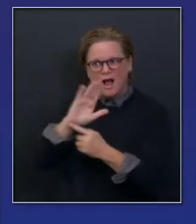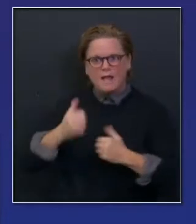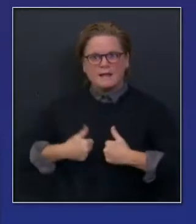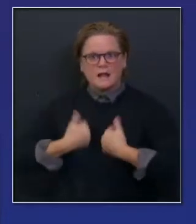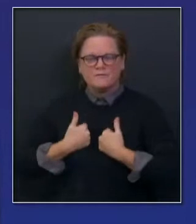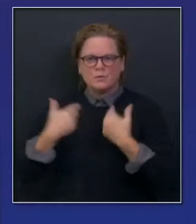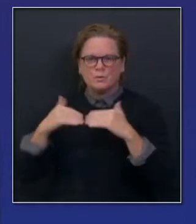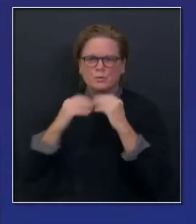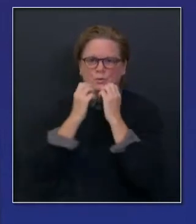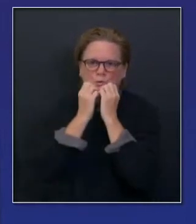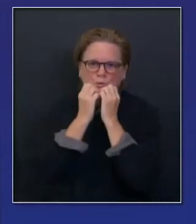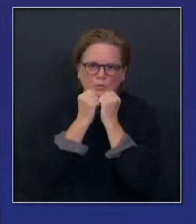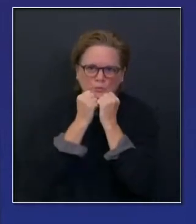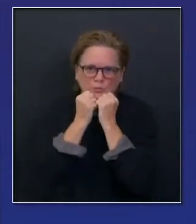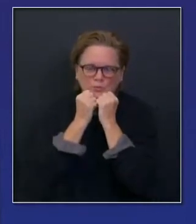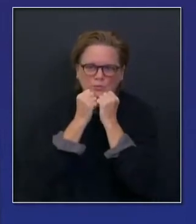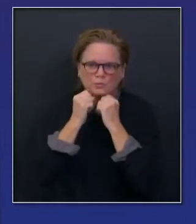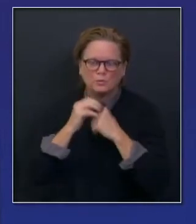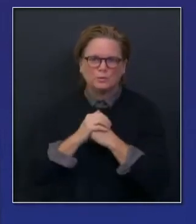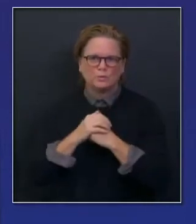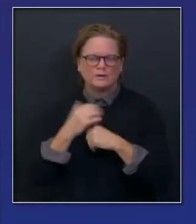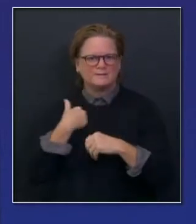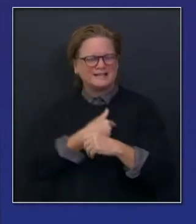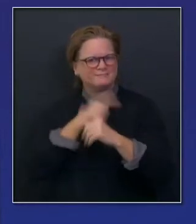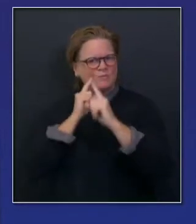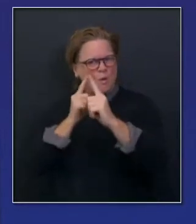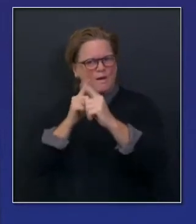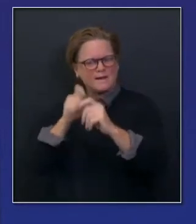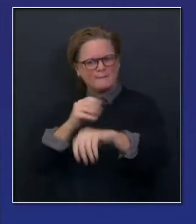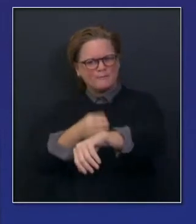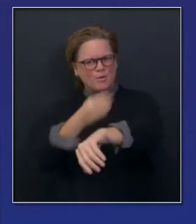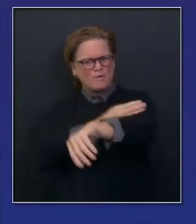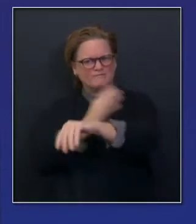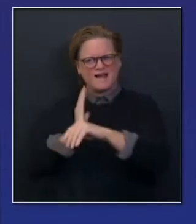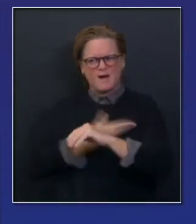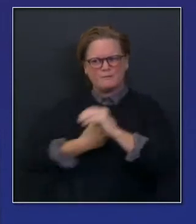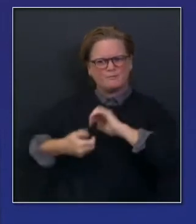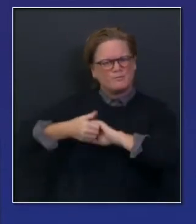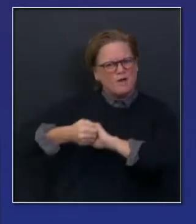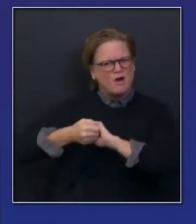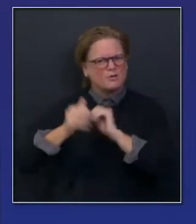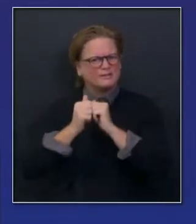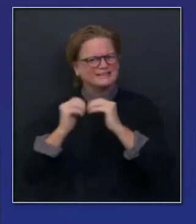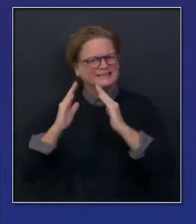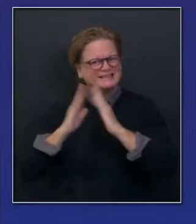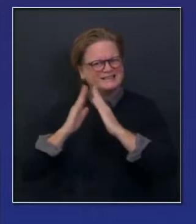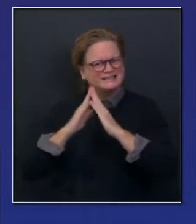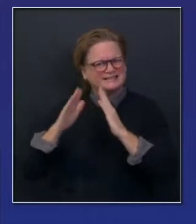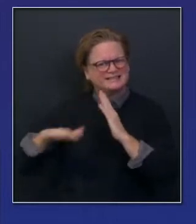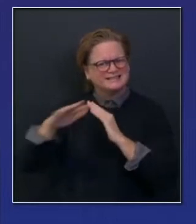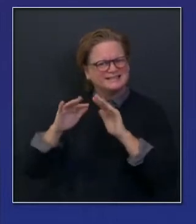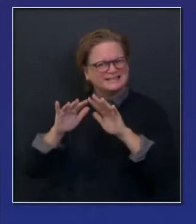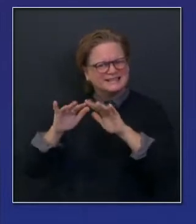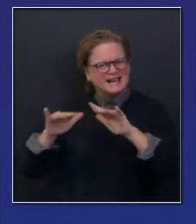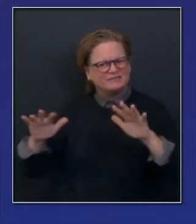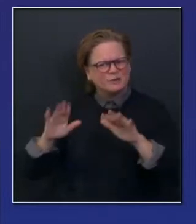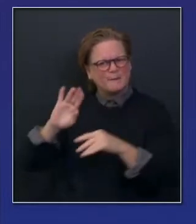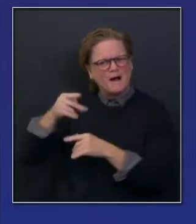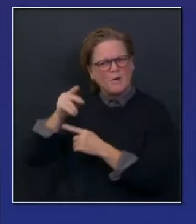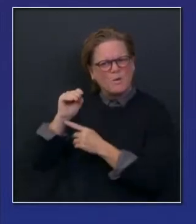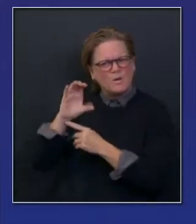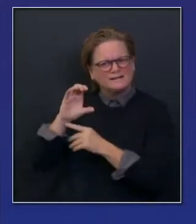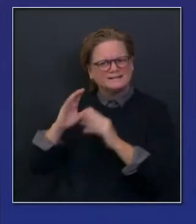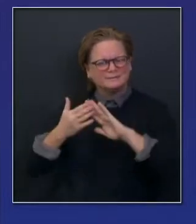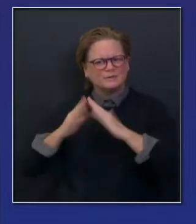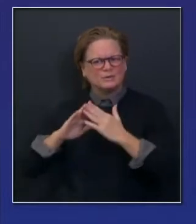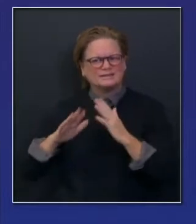we need to do a better job partnering with our diverse communities, our faith leaders, partnering in communities where we have